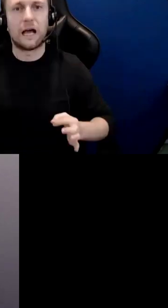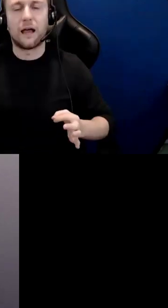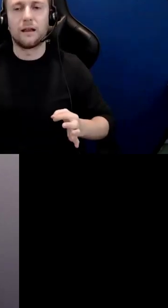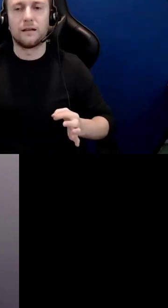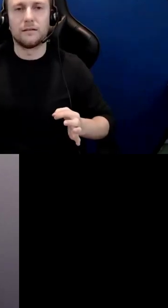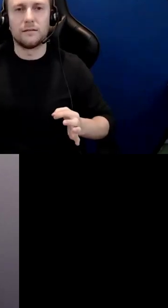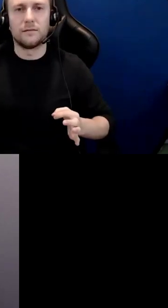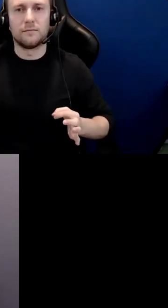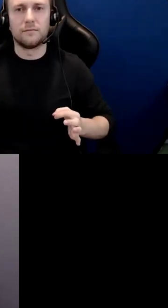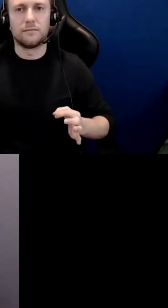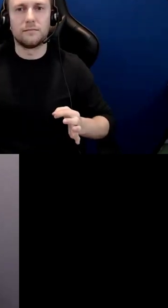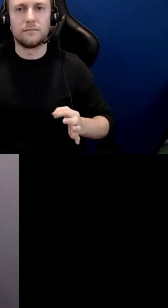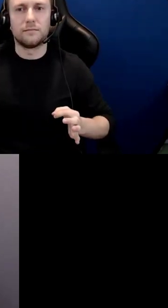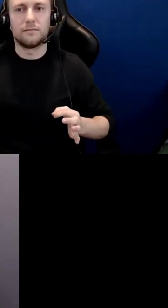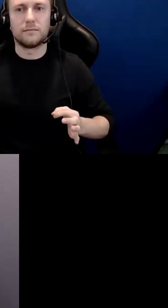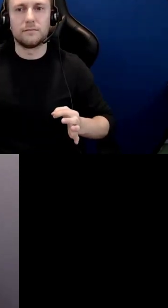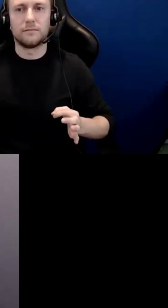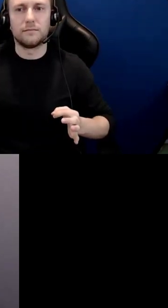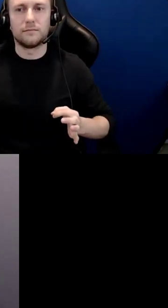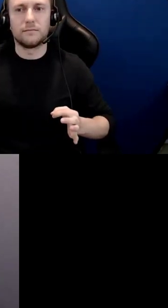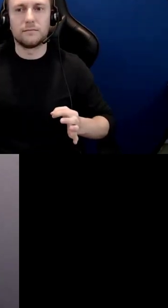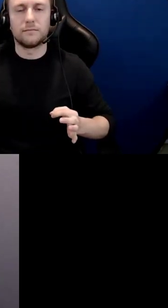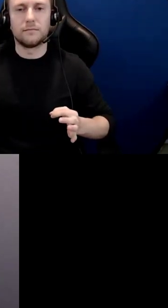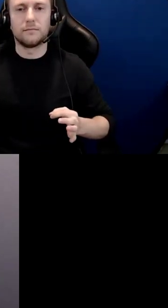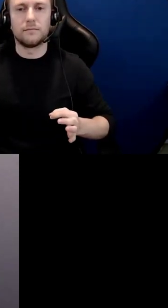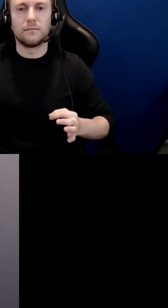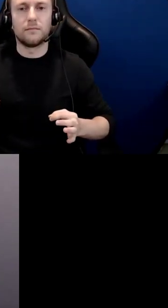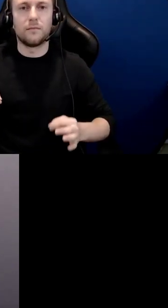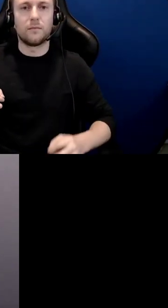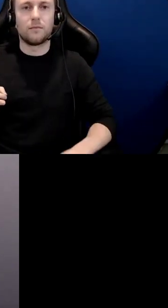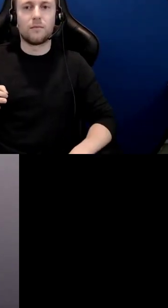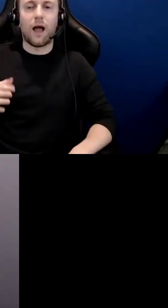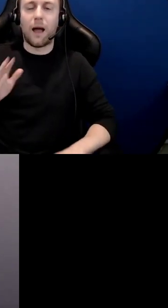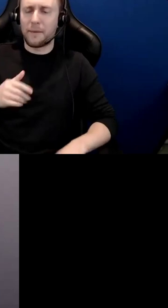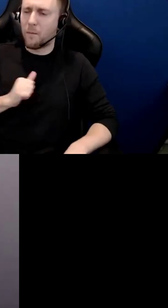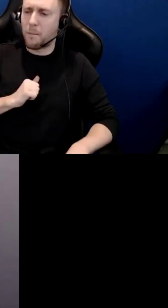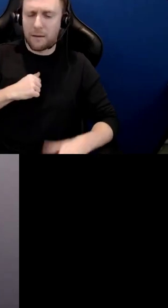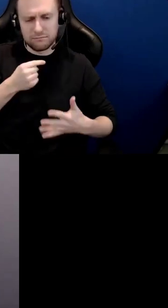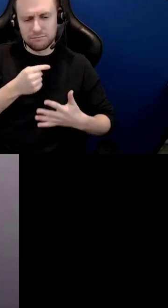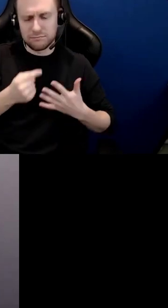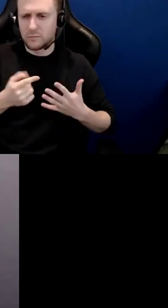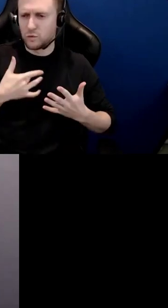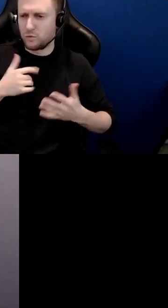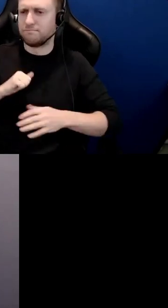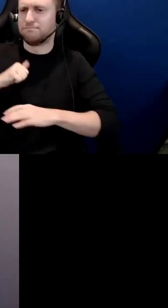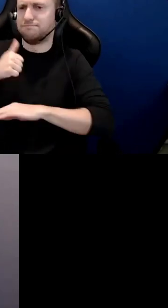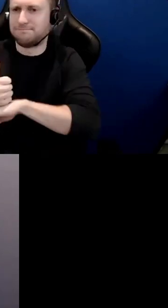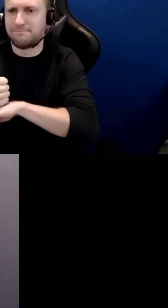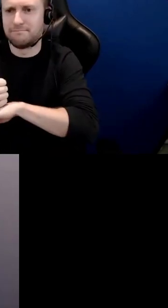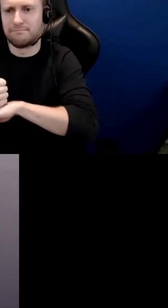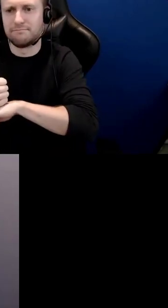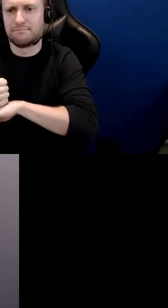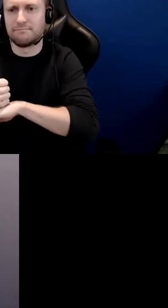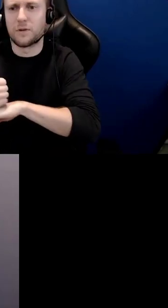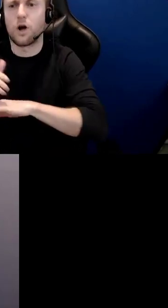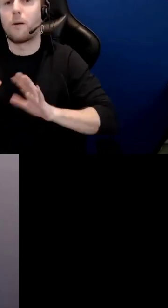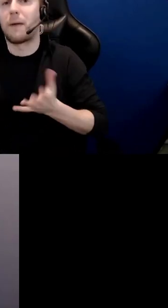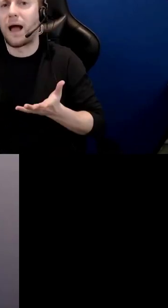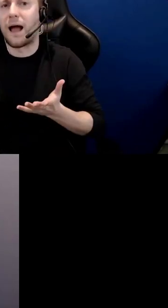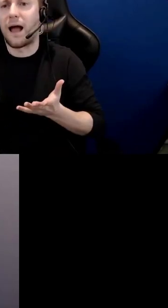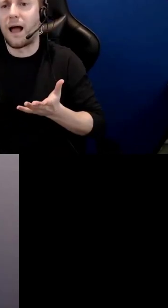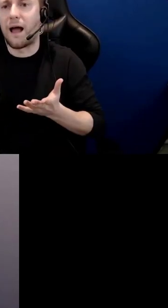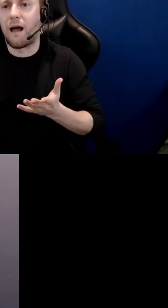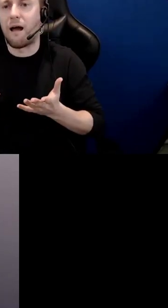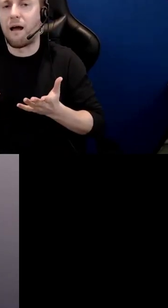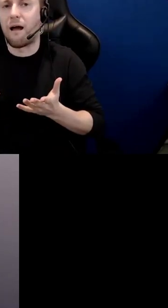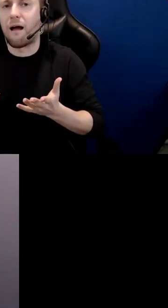the institutional and you can pick as many of these as you want internal i've identified some action steps related